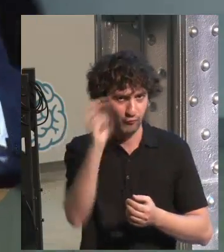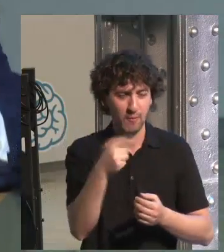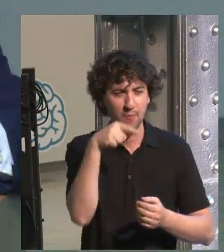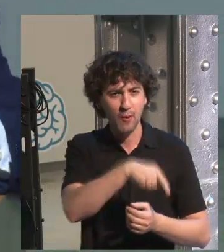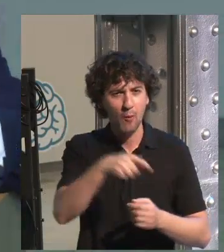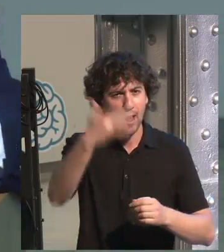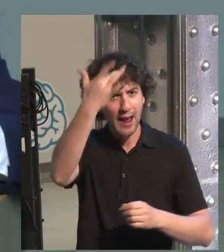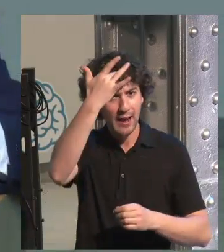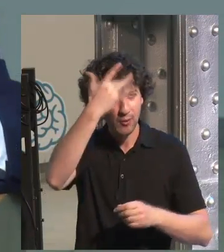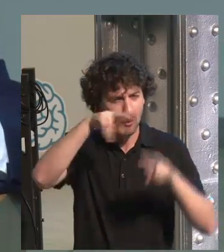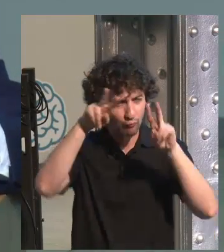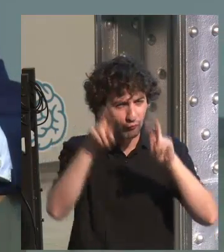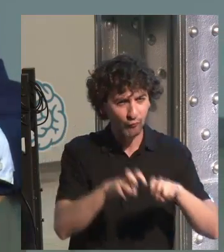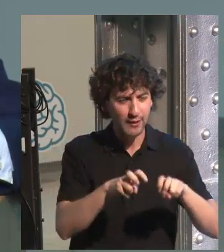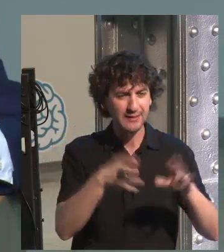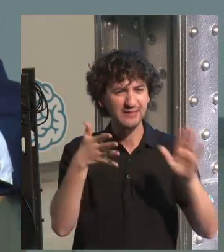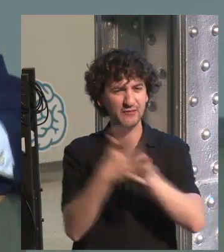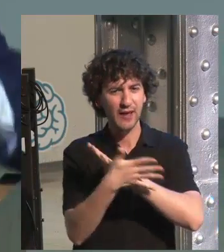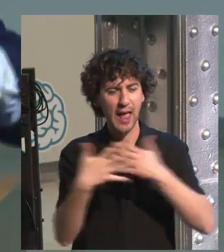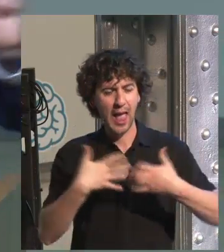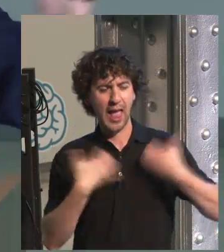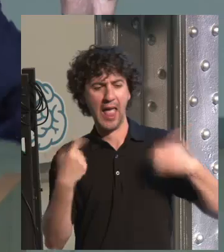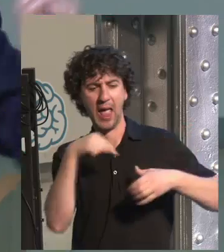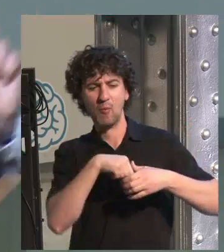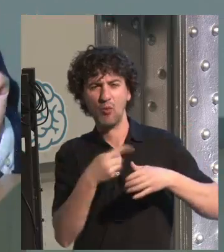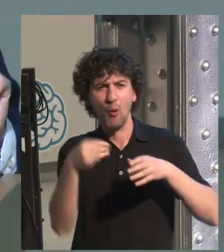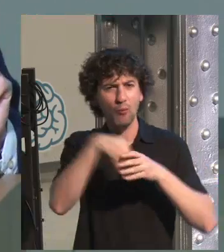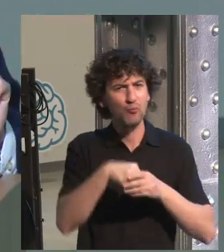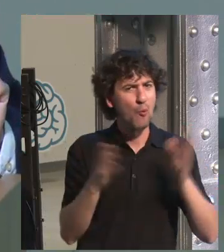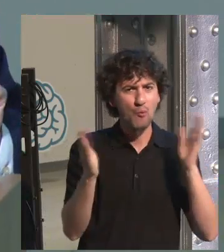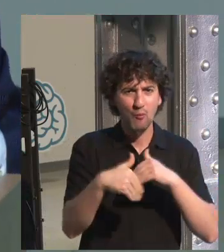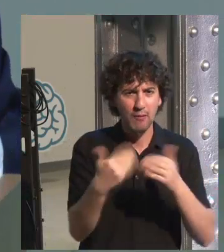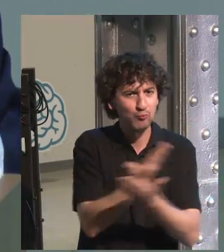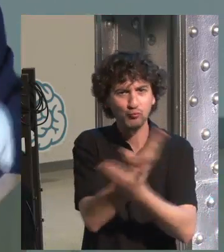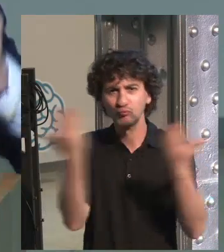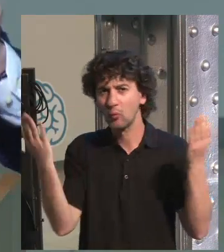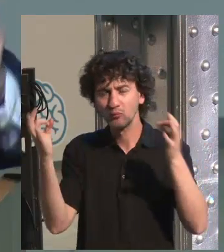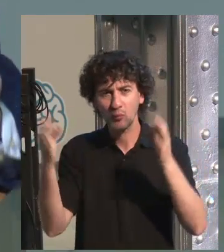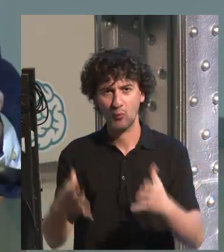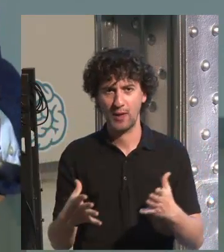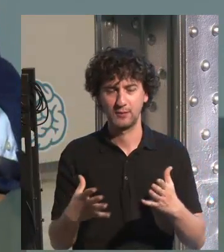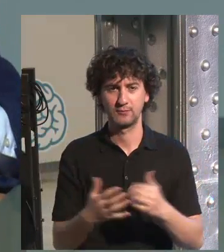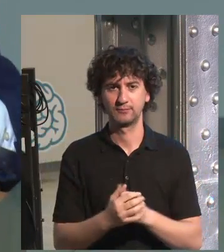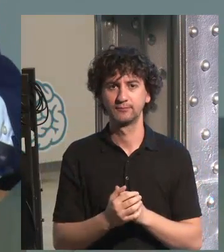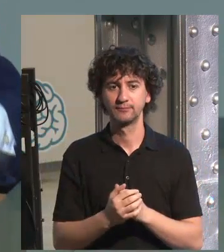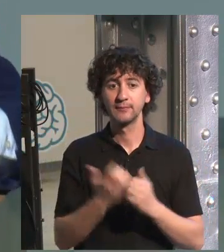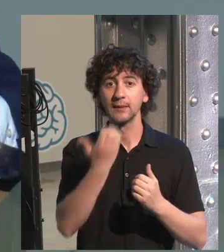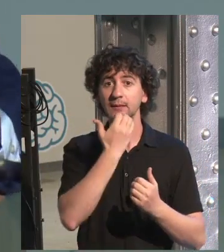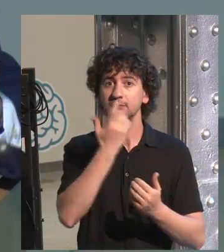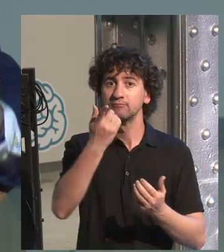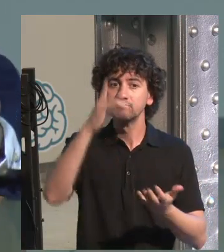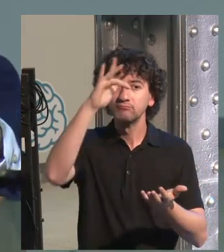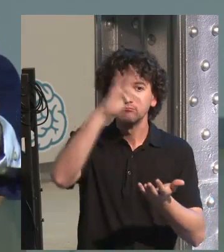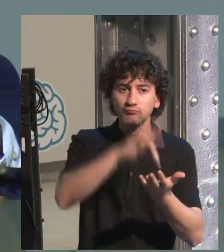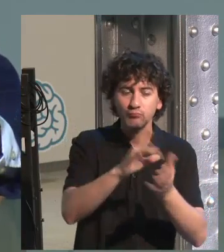construction, won't have an emotional content. That would be the same for all of